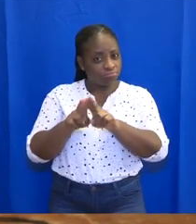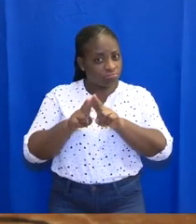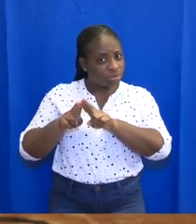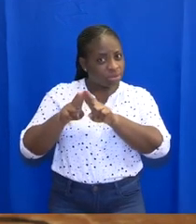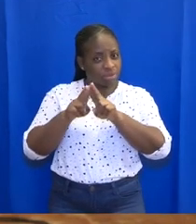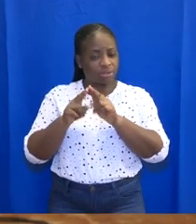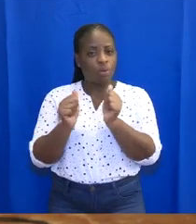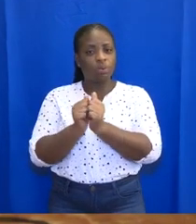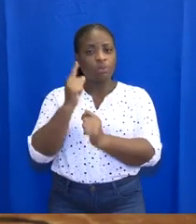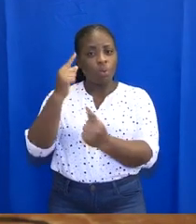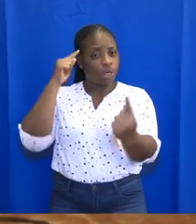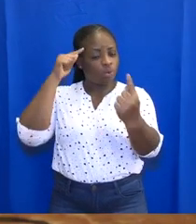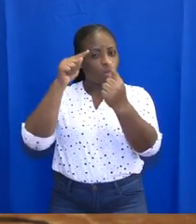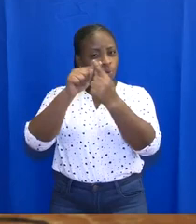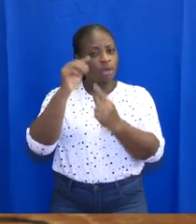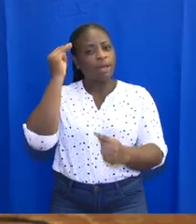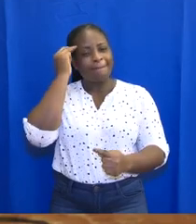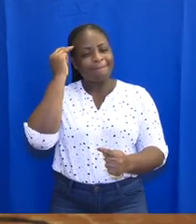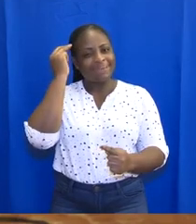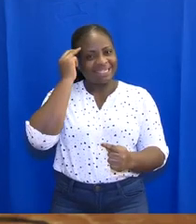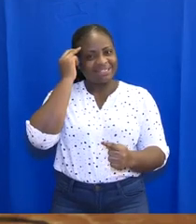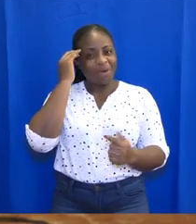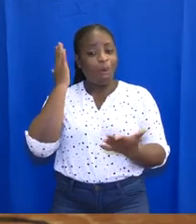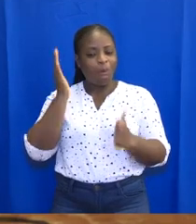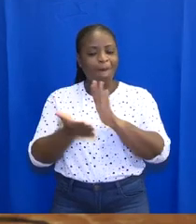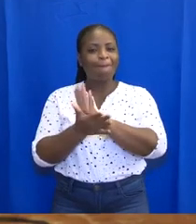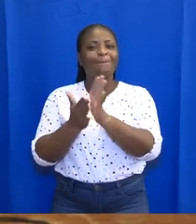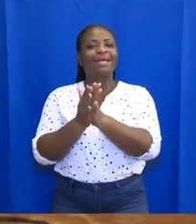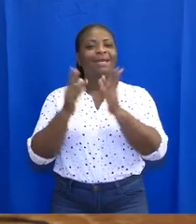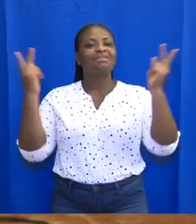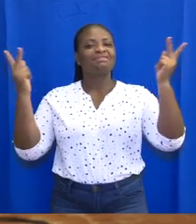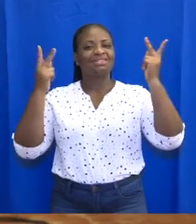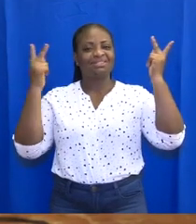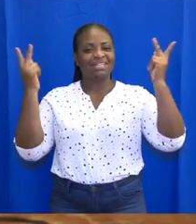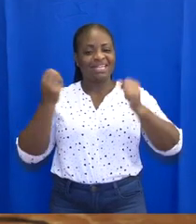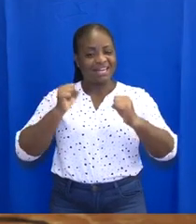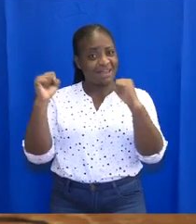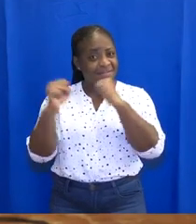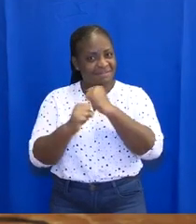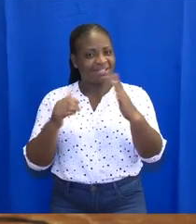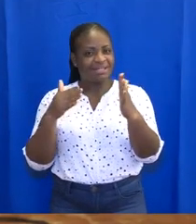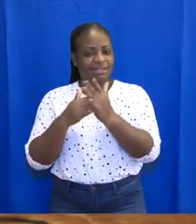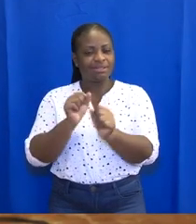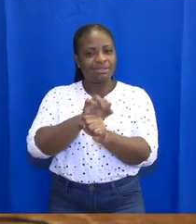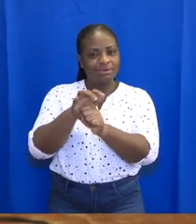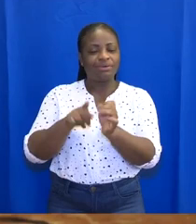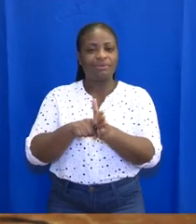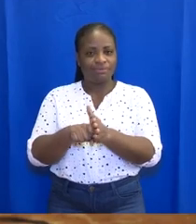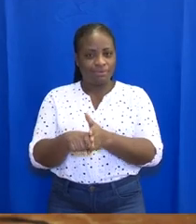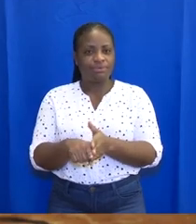and with one goal in mind, we will emerge victorious in the fight against COVID-19.